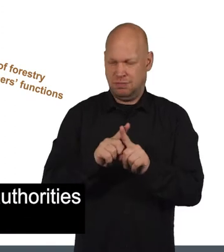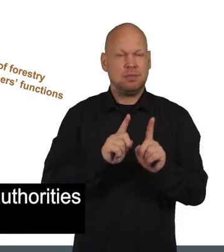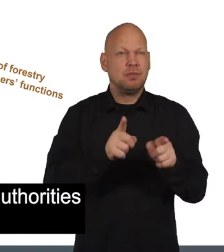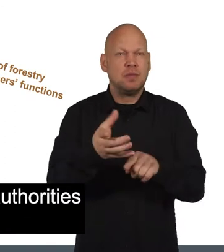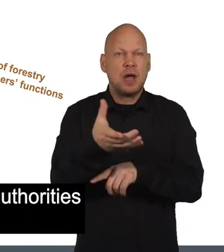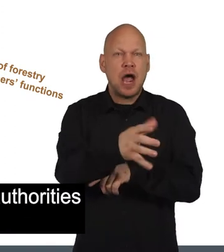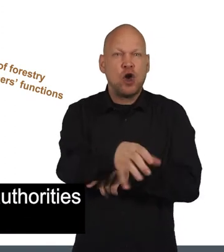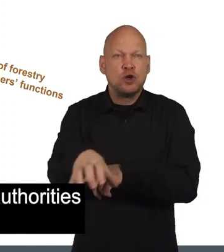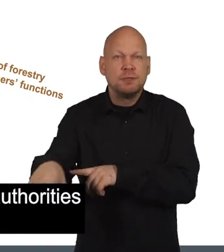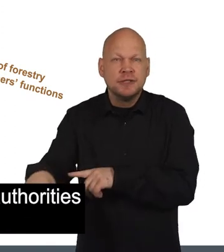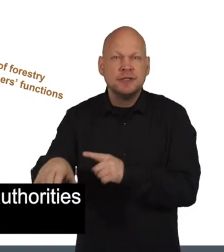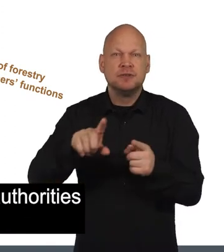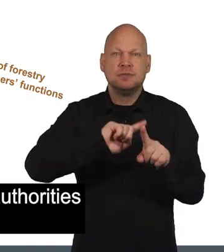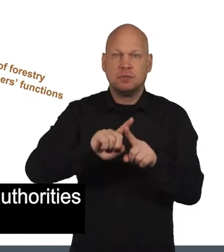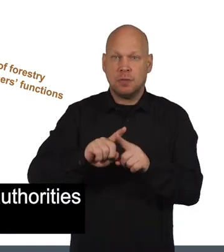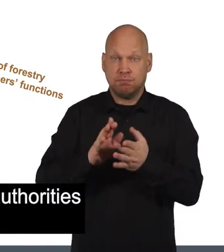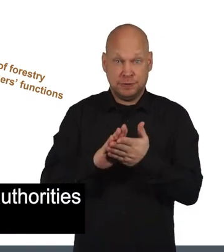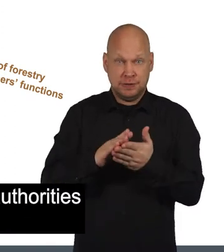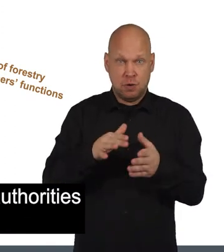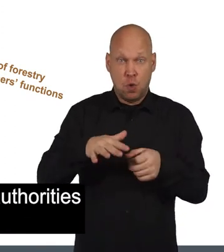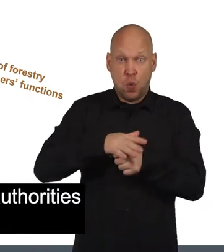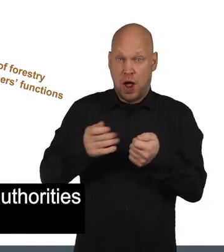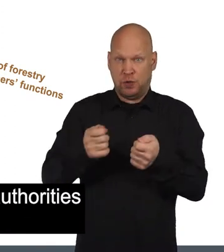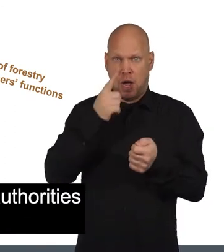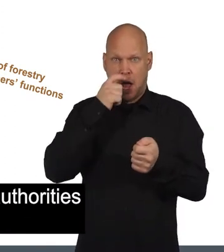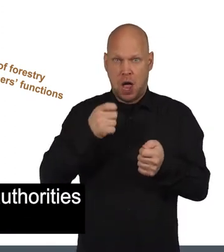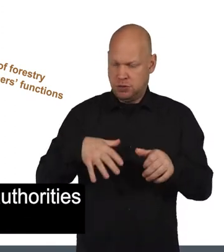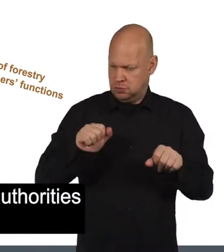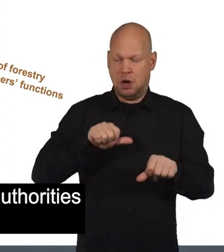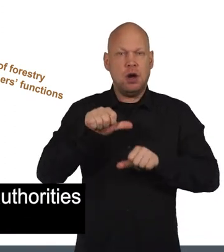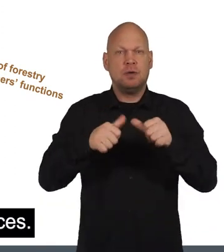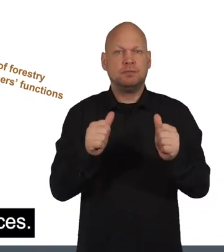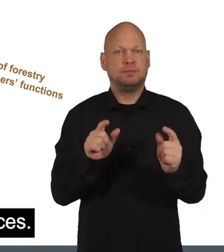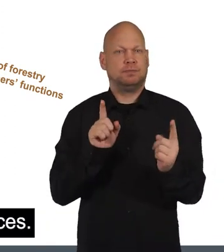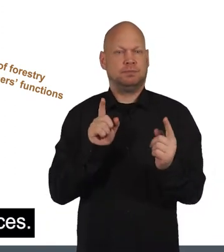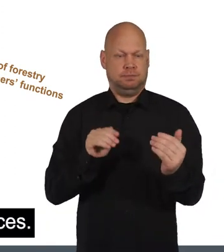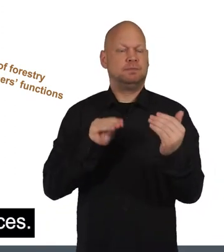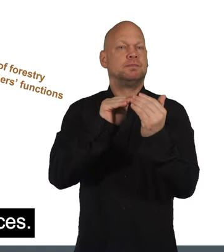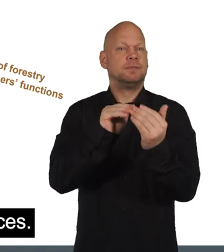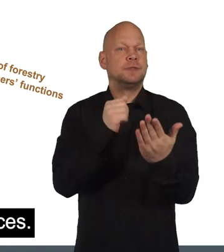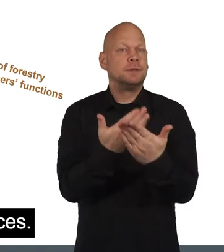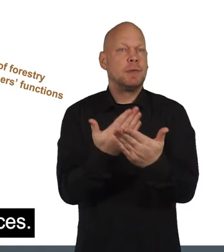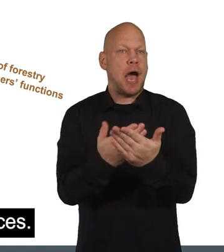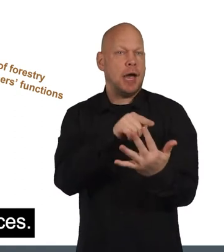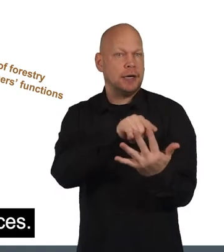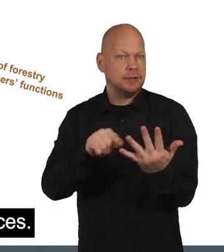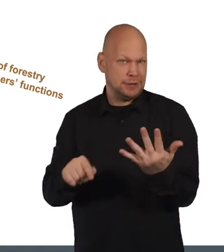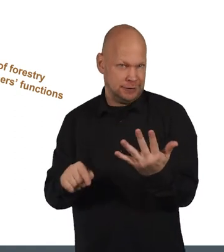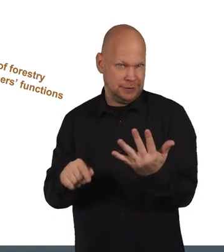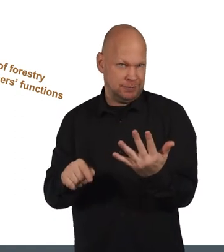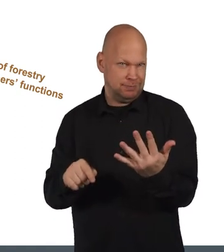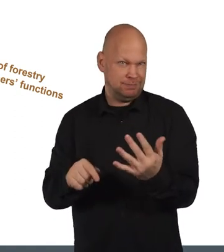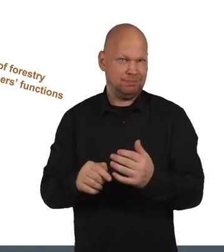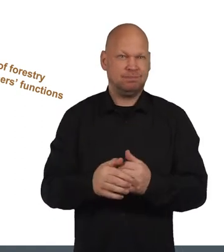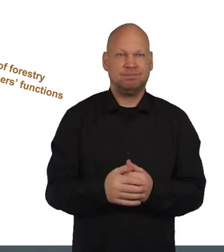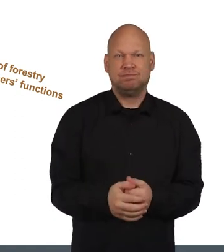on allotments, which requires local authorities to do more to meet the demand for allotments and community growing spaces.